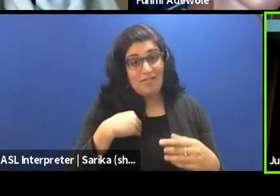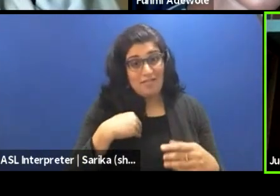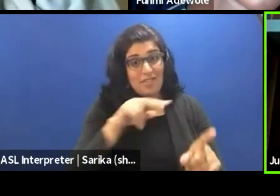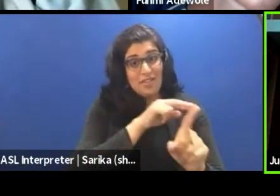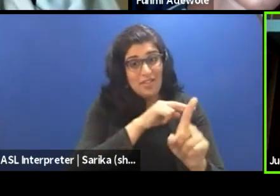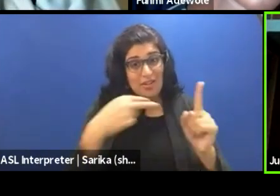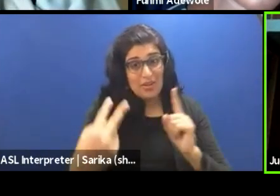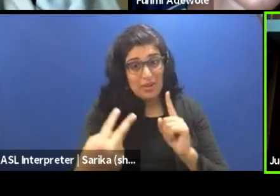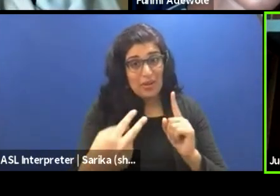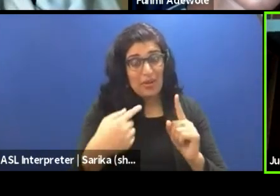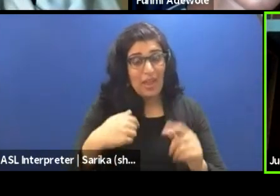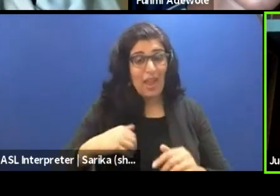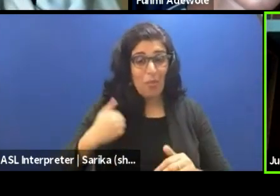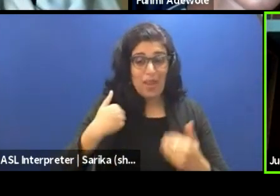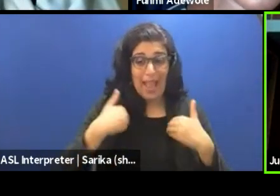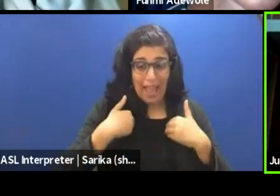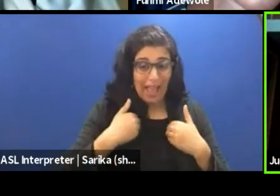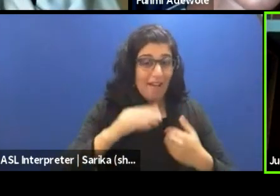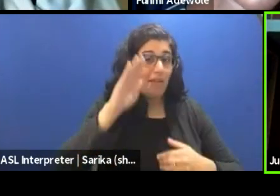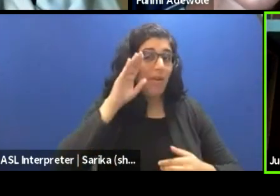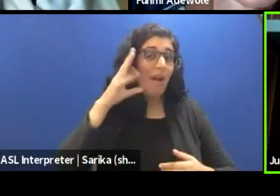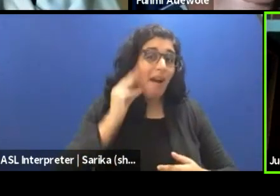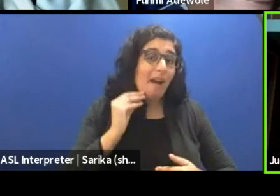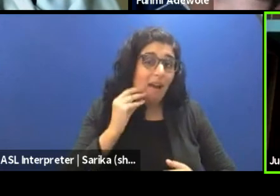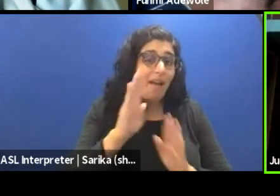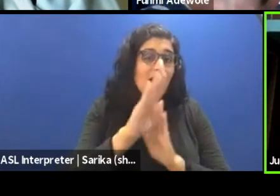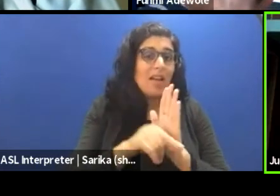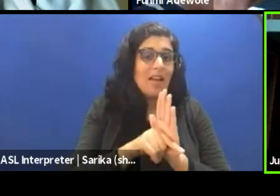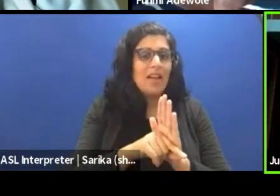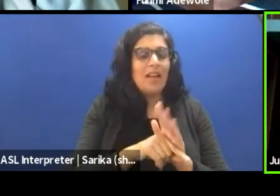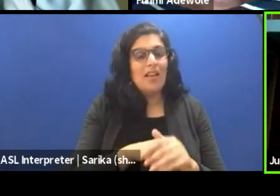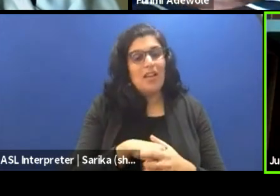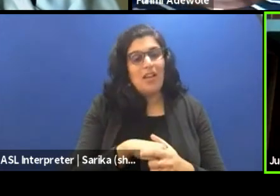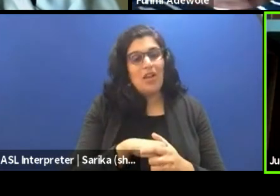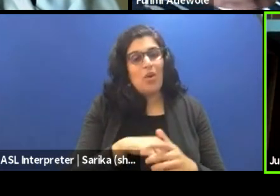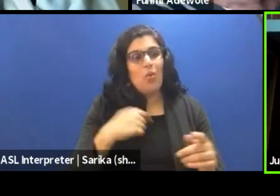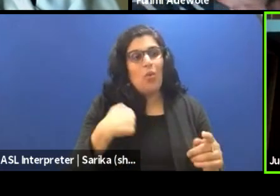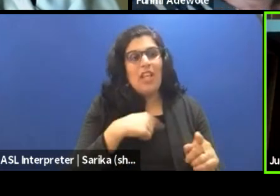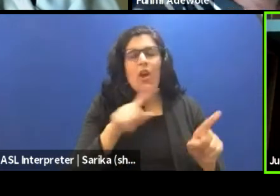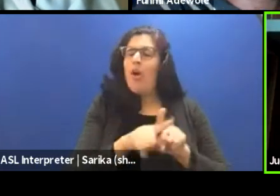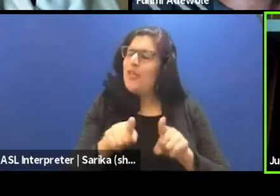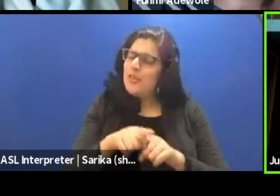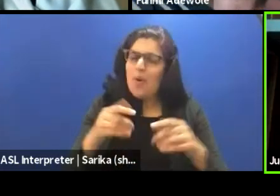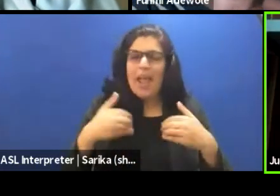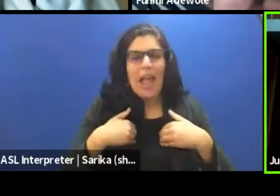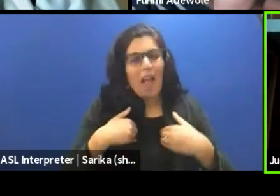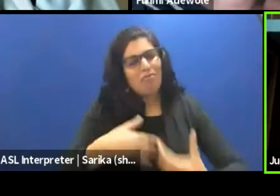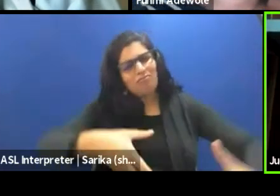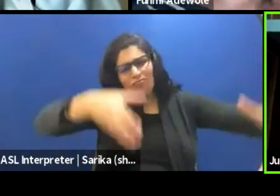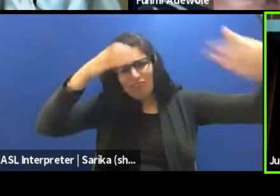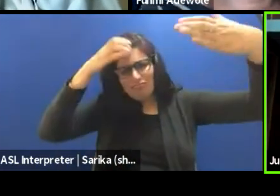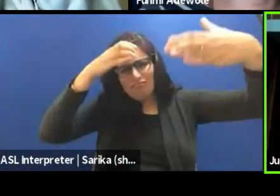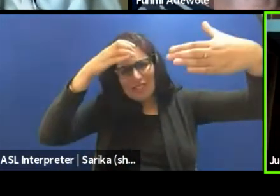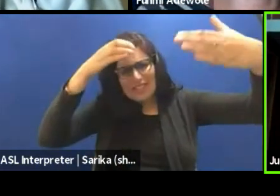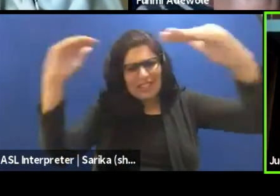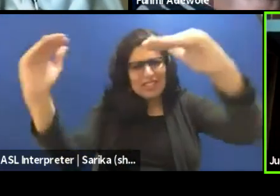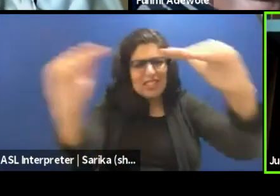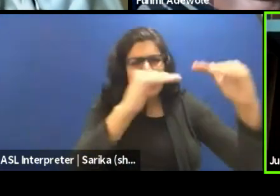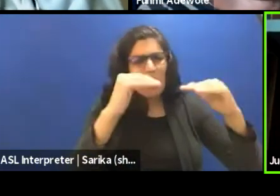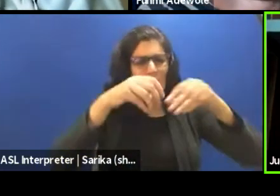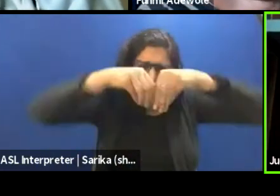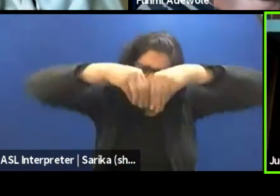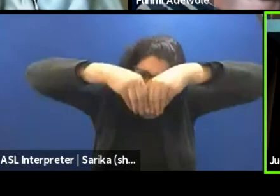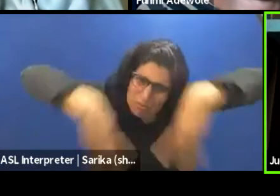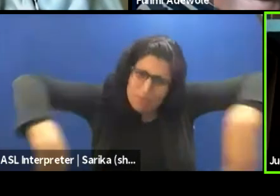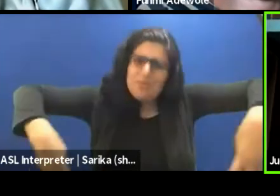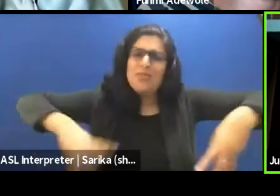have as glorified a body of knowledge as they have, that has roots in our